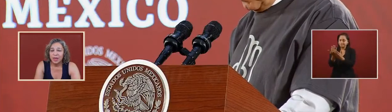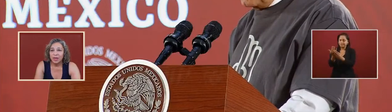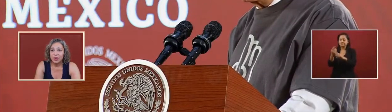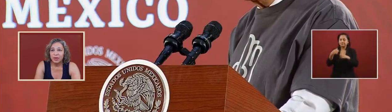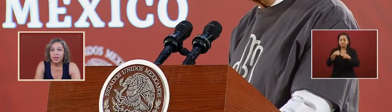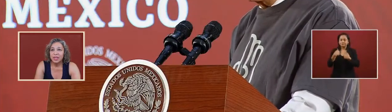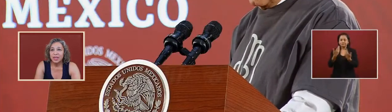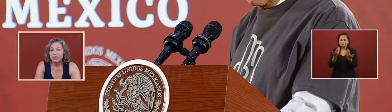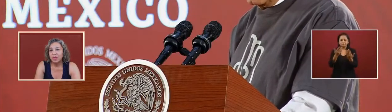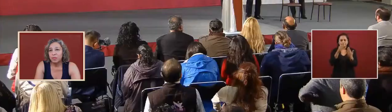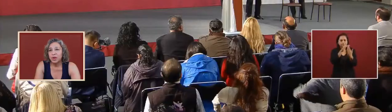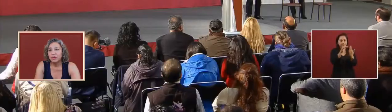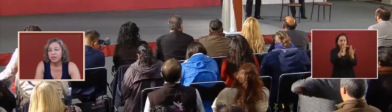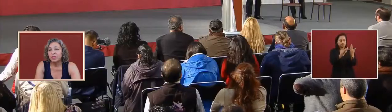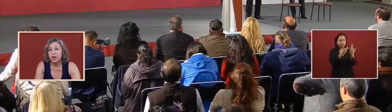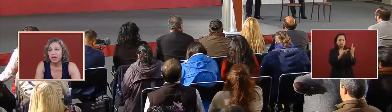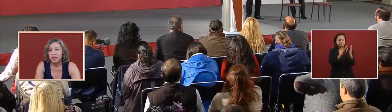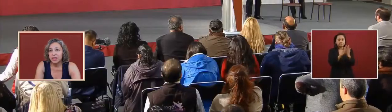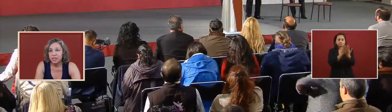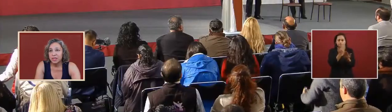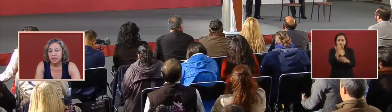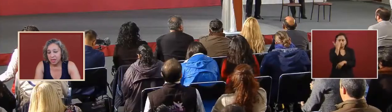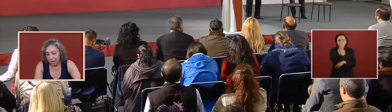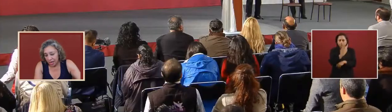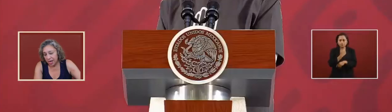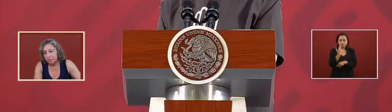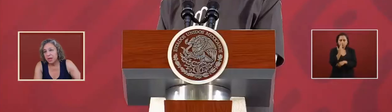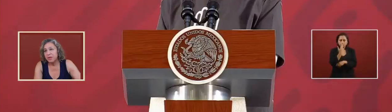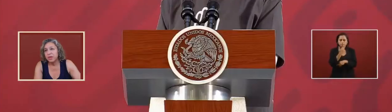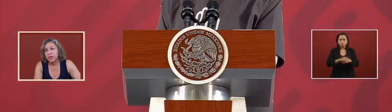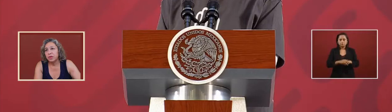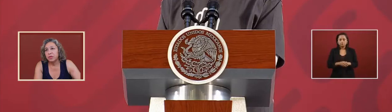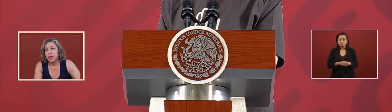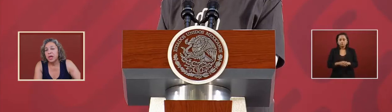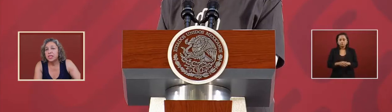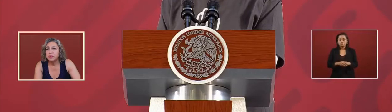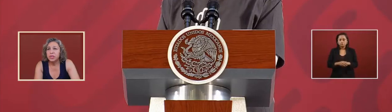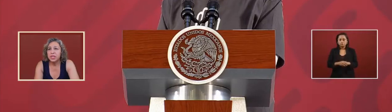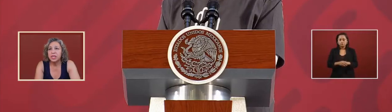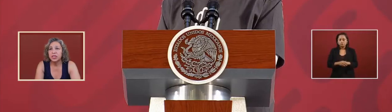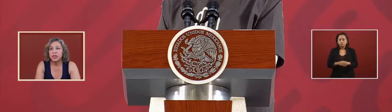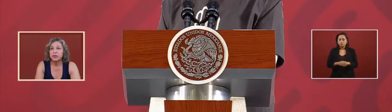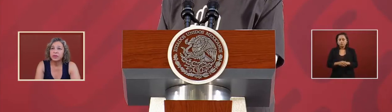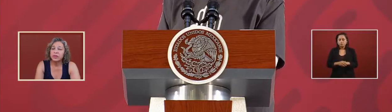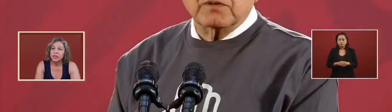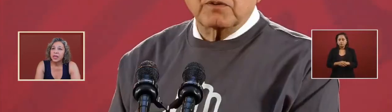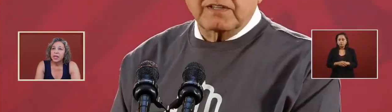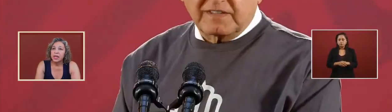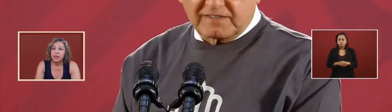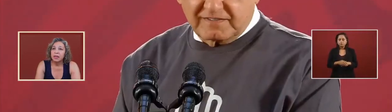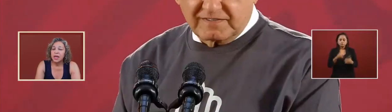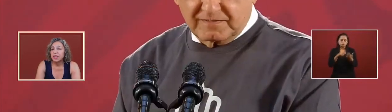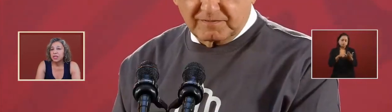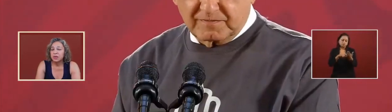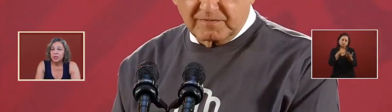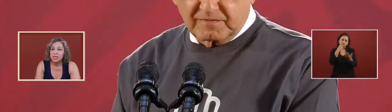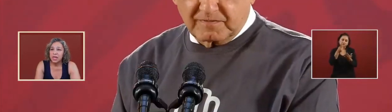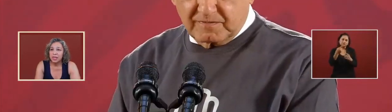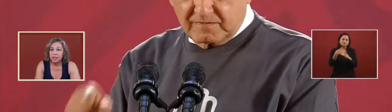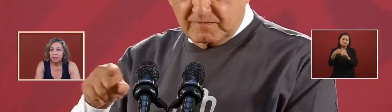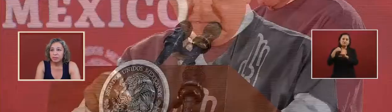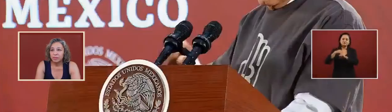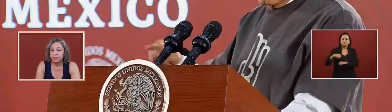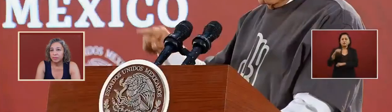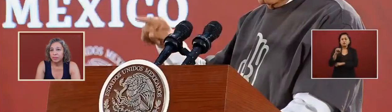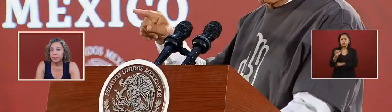going to give you a point of view regarding this and I made a review it's a procedure it has to do with